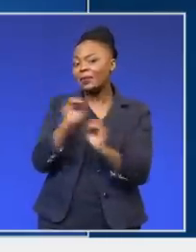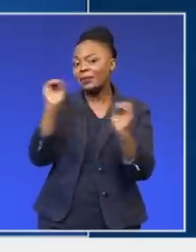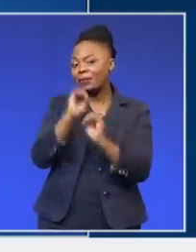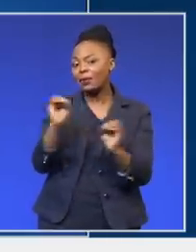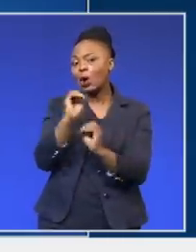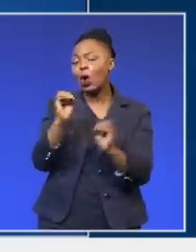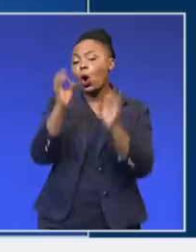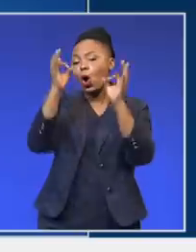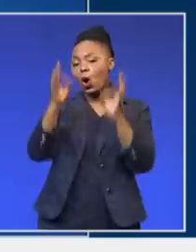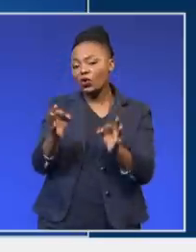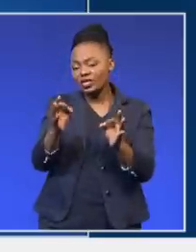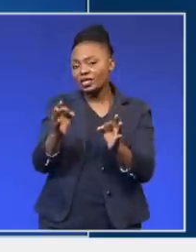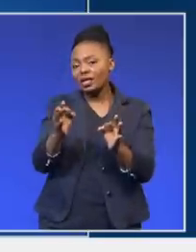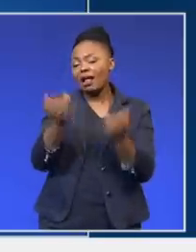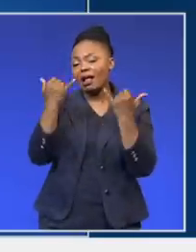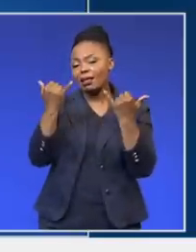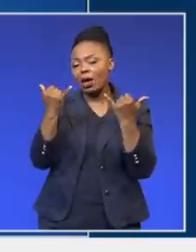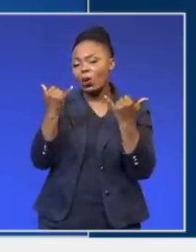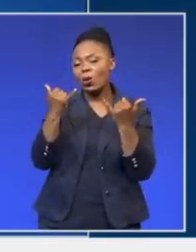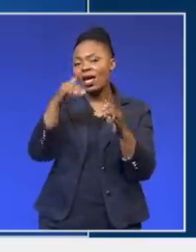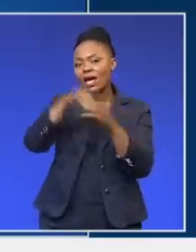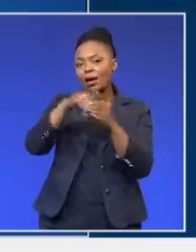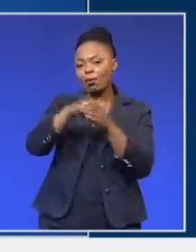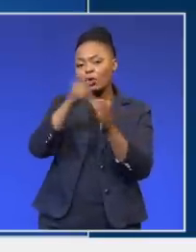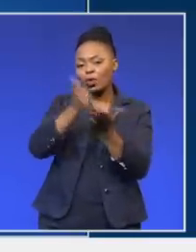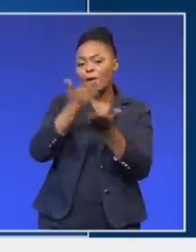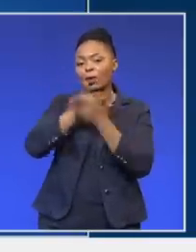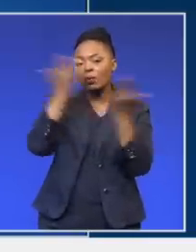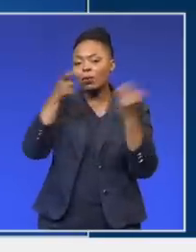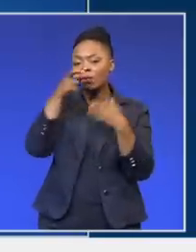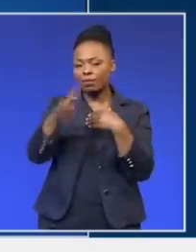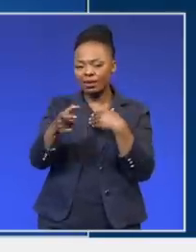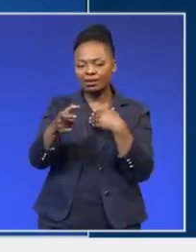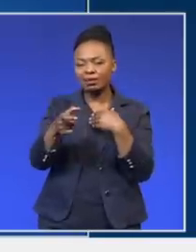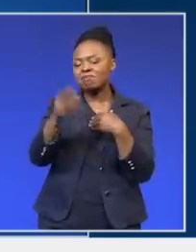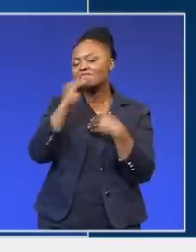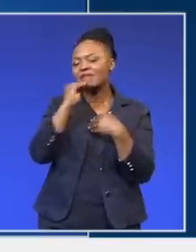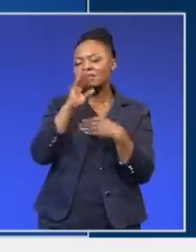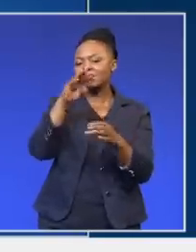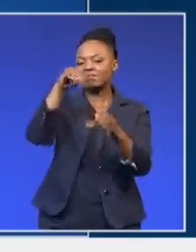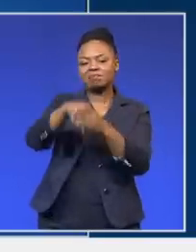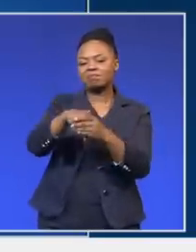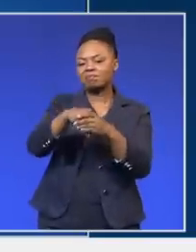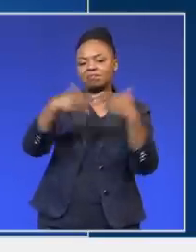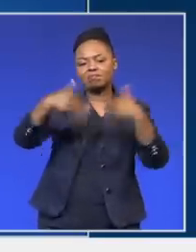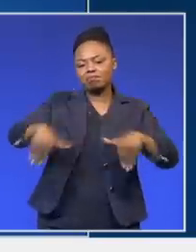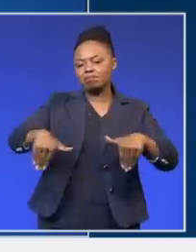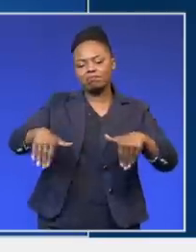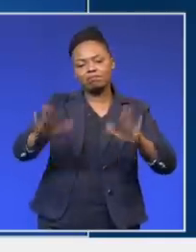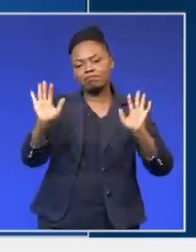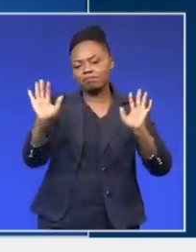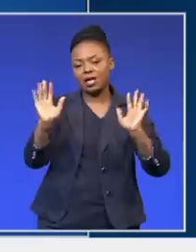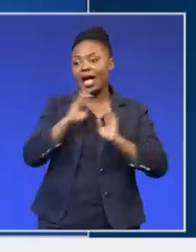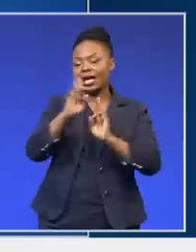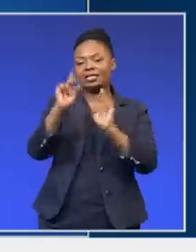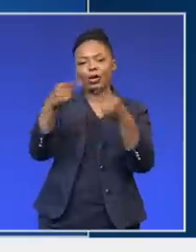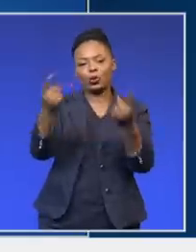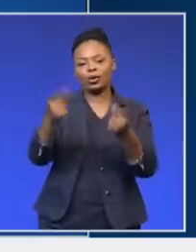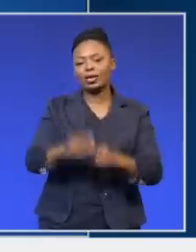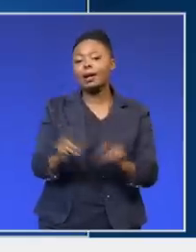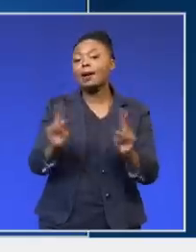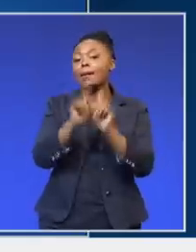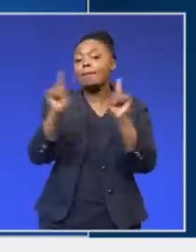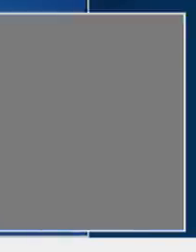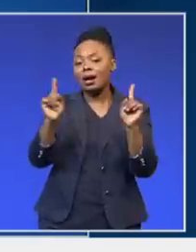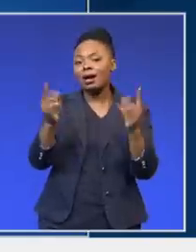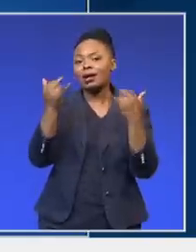issued, then obviously the NCACC would not have any answer to that. However, we